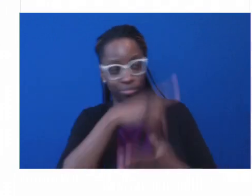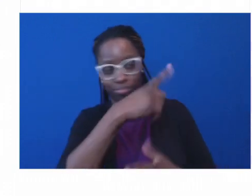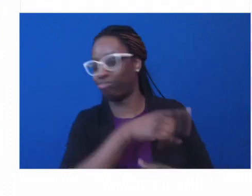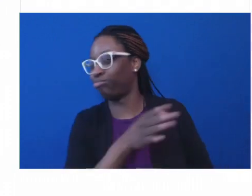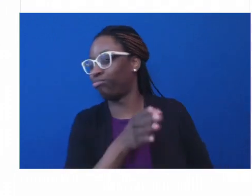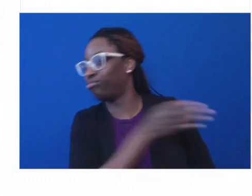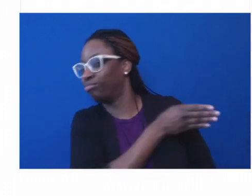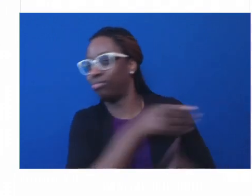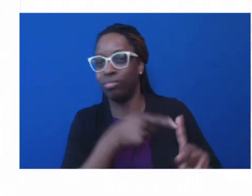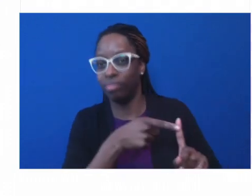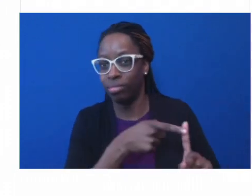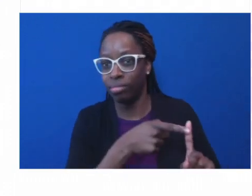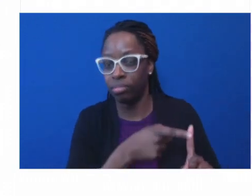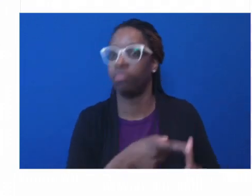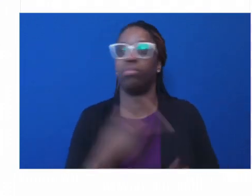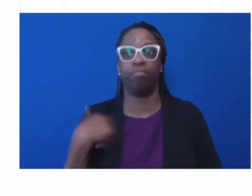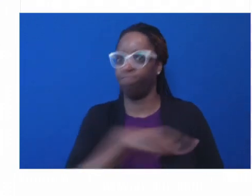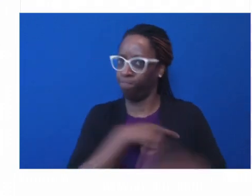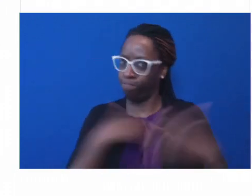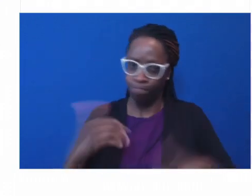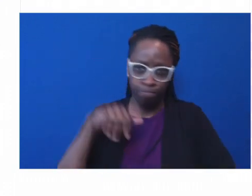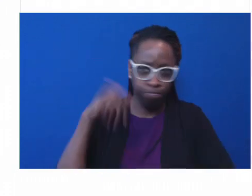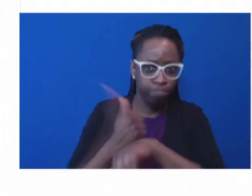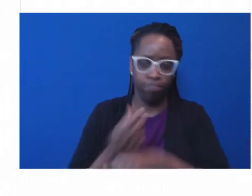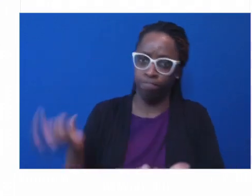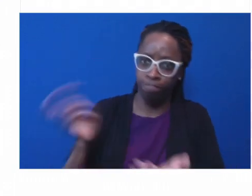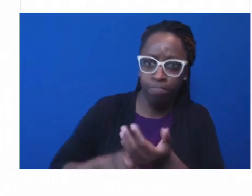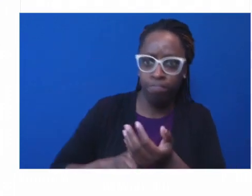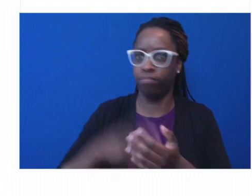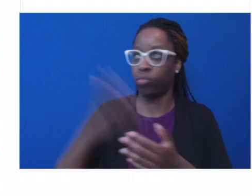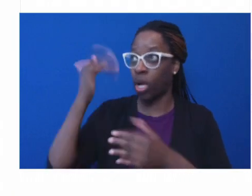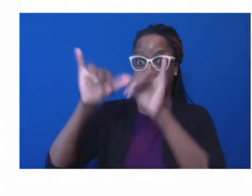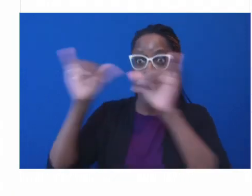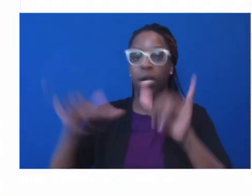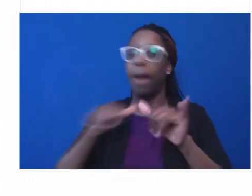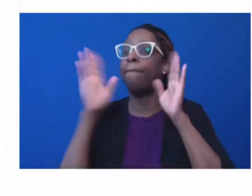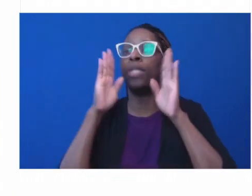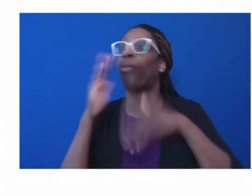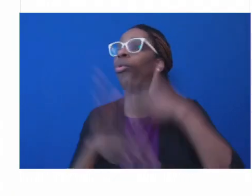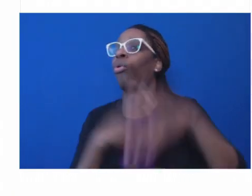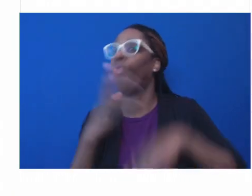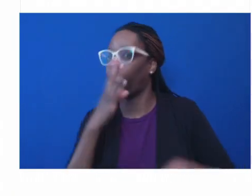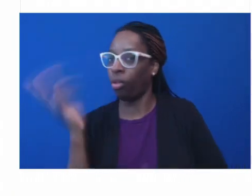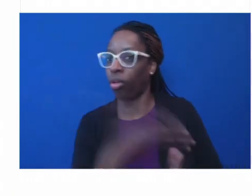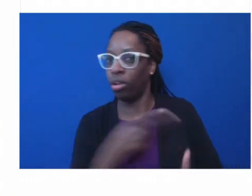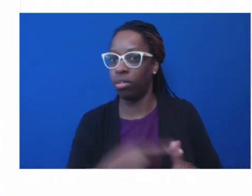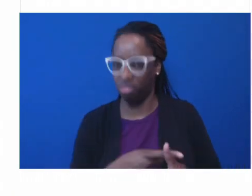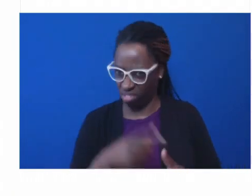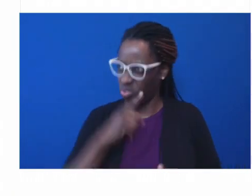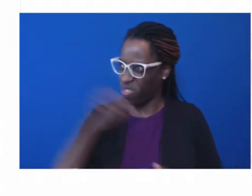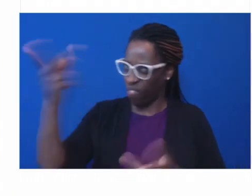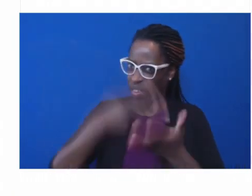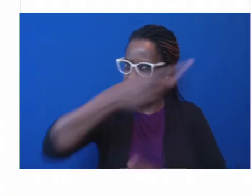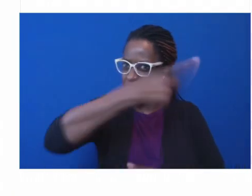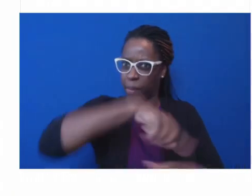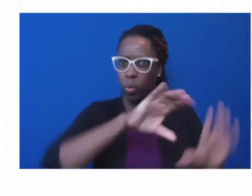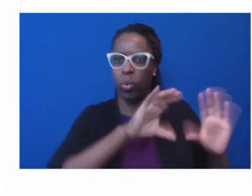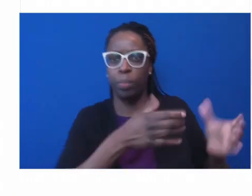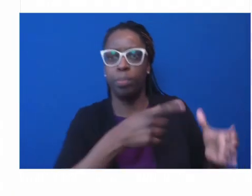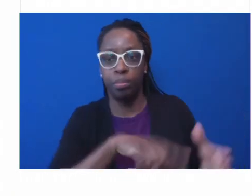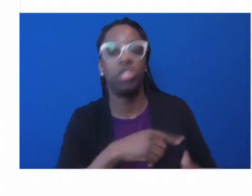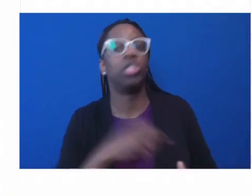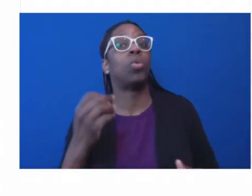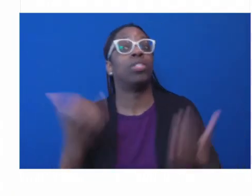listening or they failed them. But now that these organizations are built, whether defined as grassroots community based organizations,